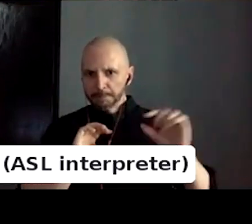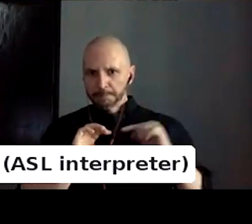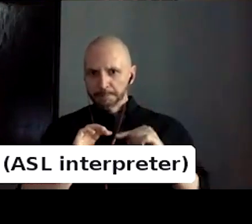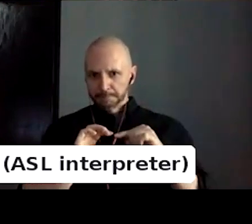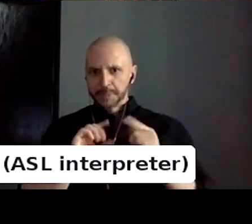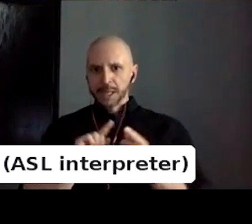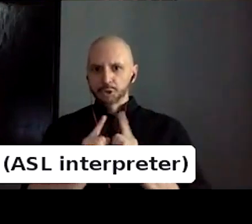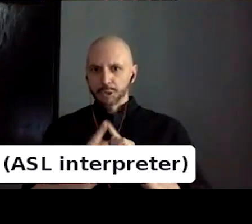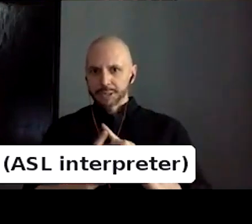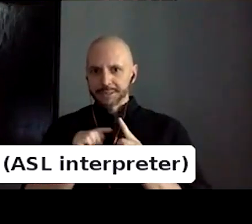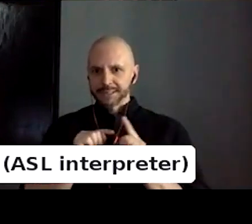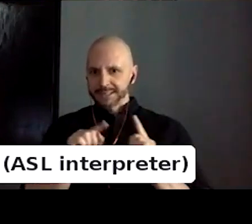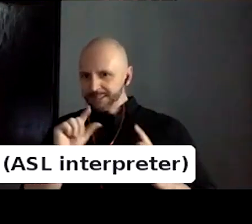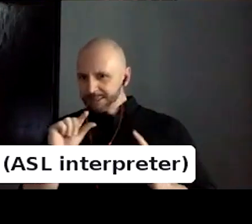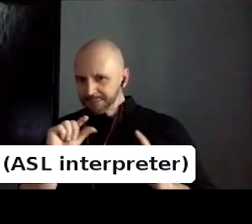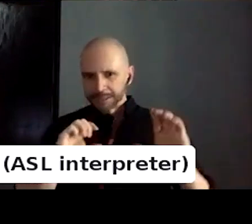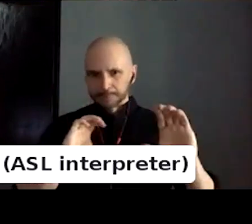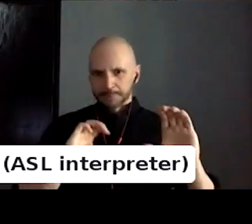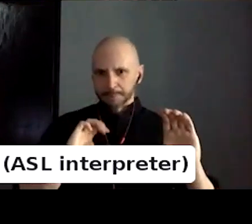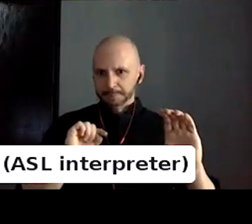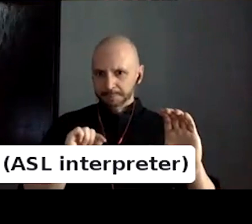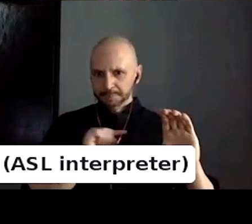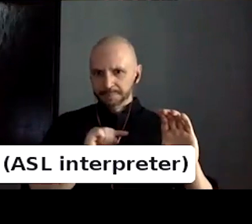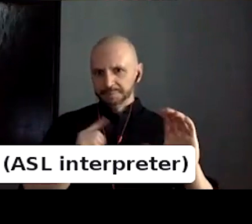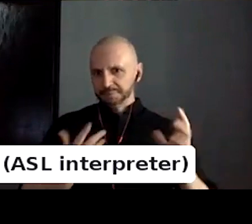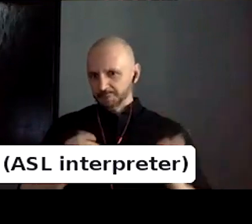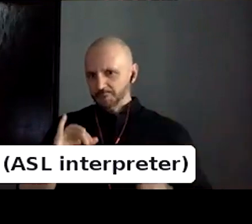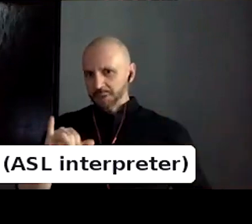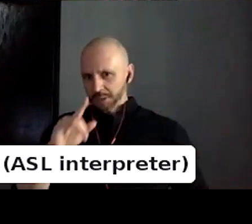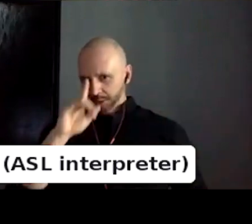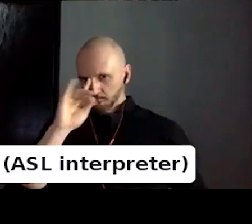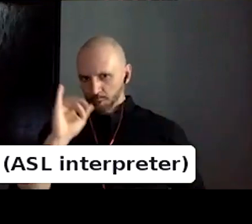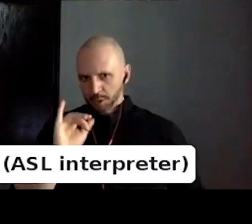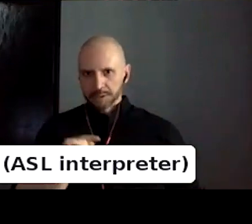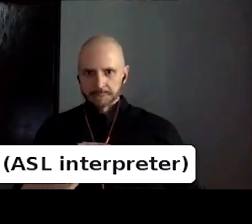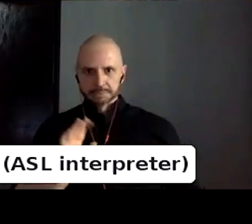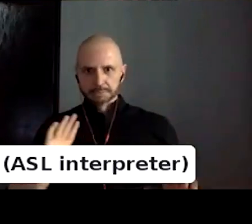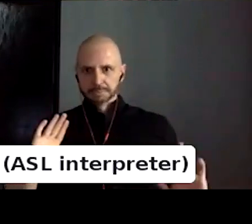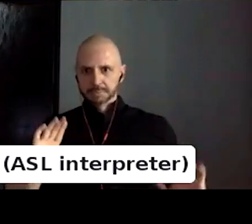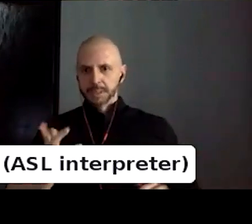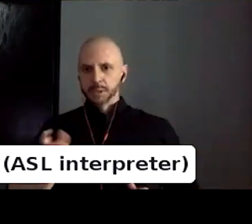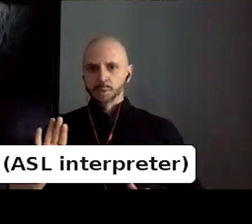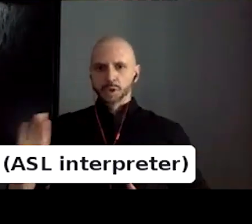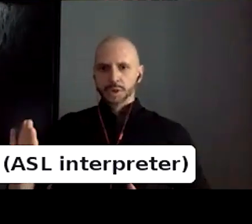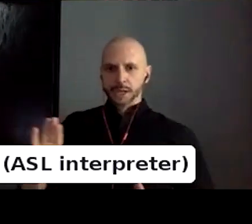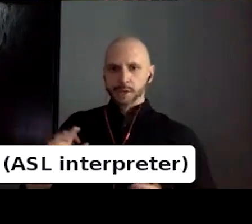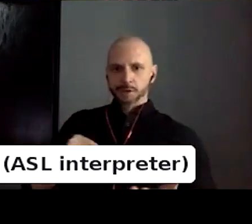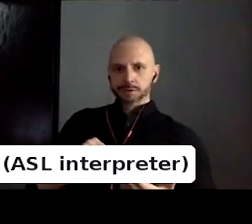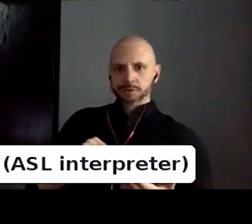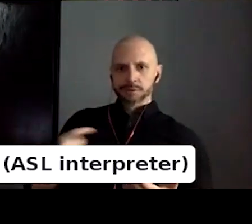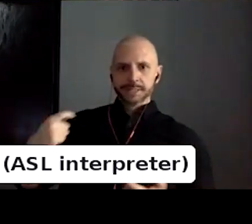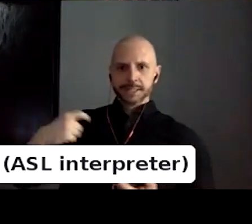just like a form on its own. And then you don't want to like disrupt that, that because that's just the way